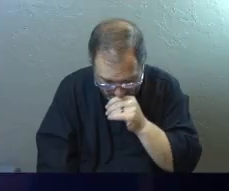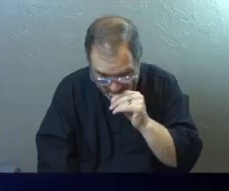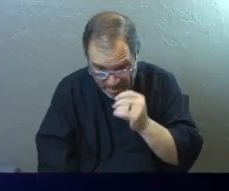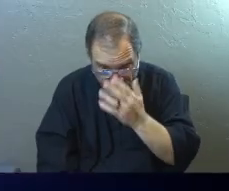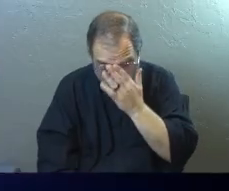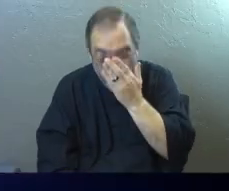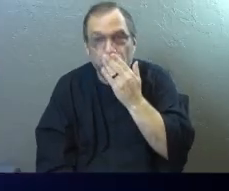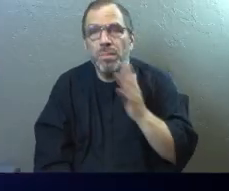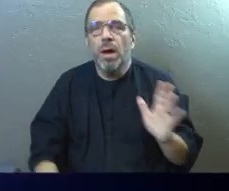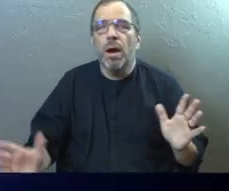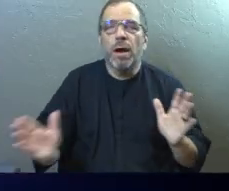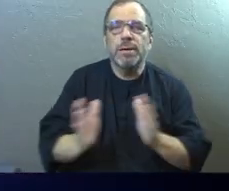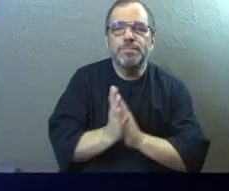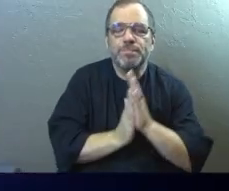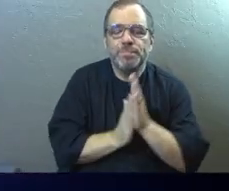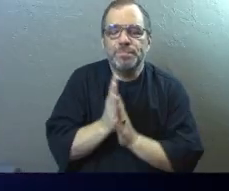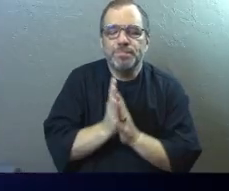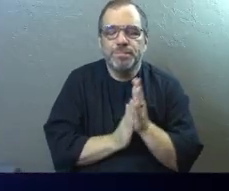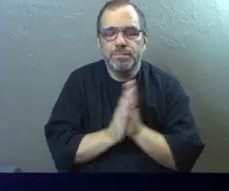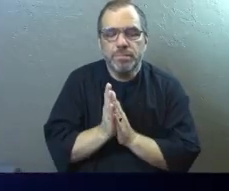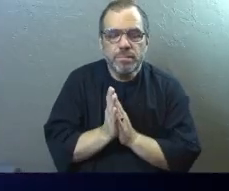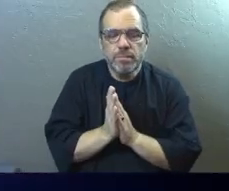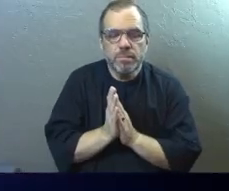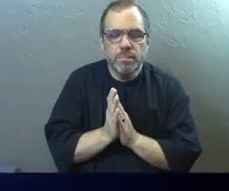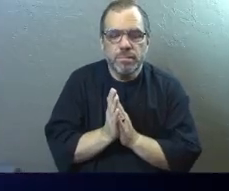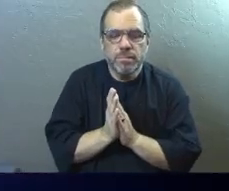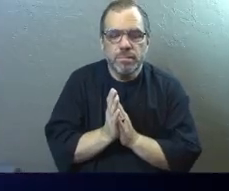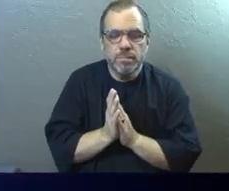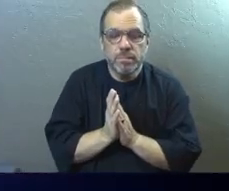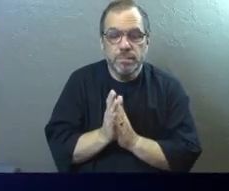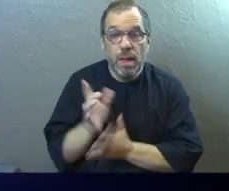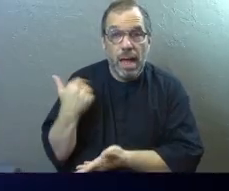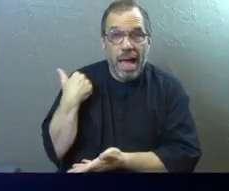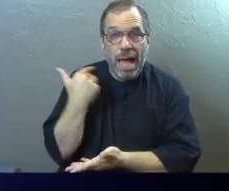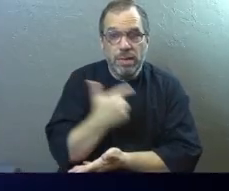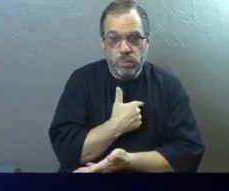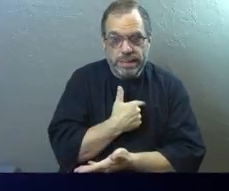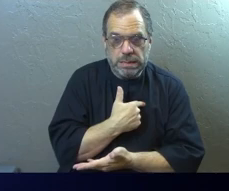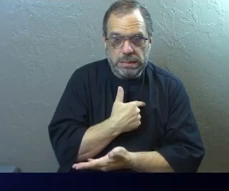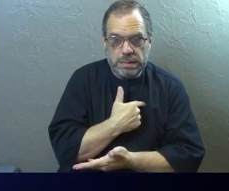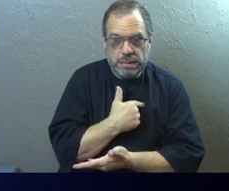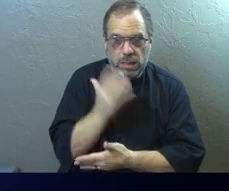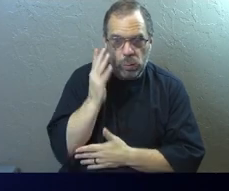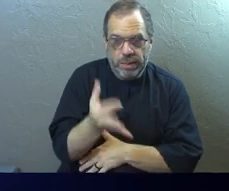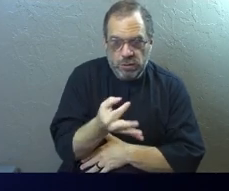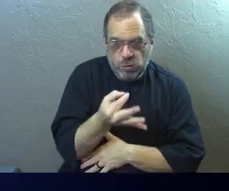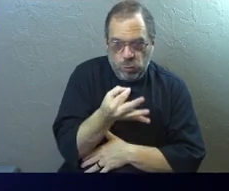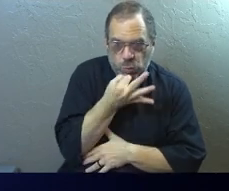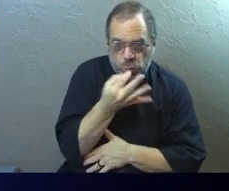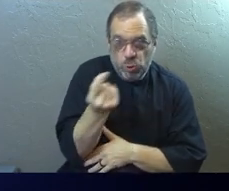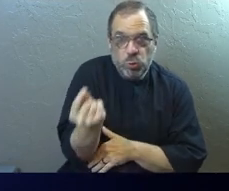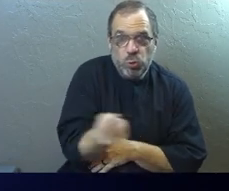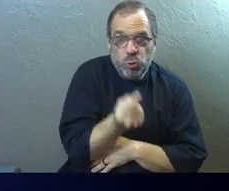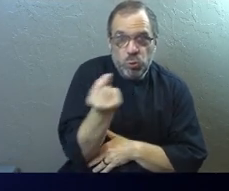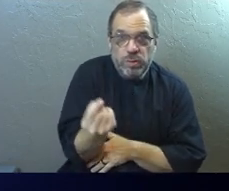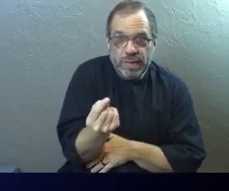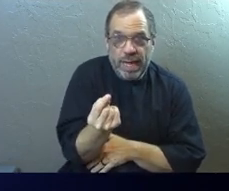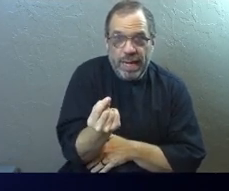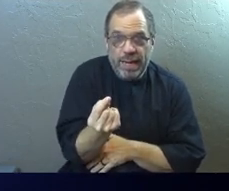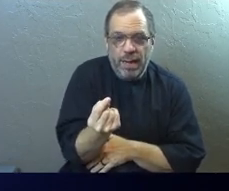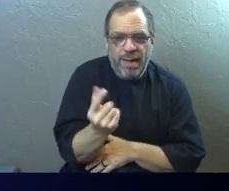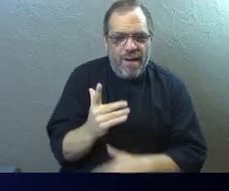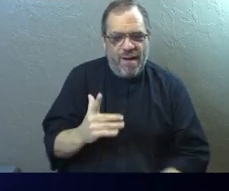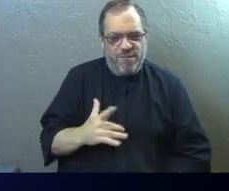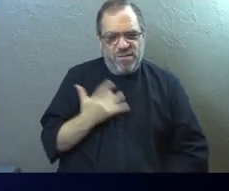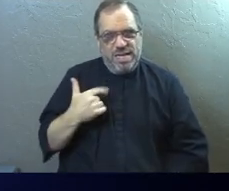Amen, amen. Okay, so as we approach Tuesday, such a big day, the